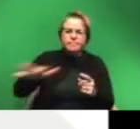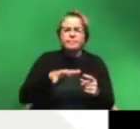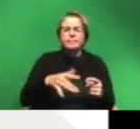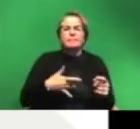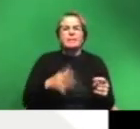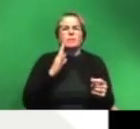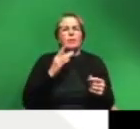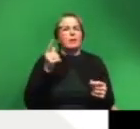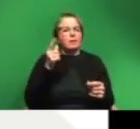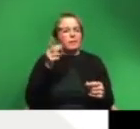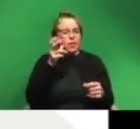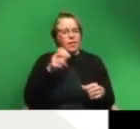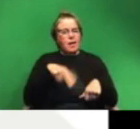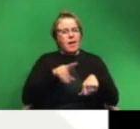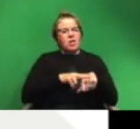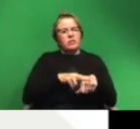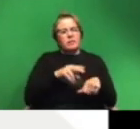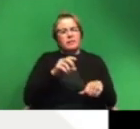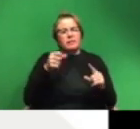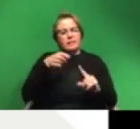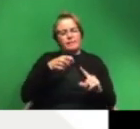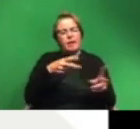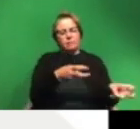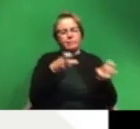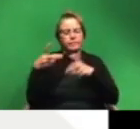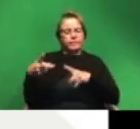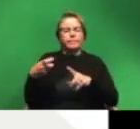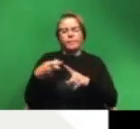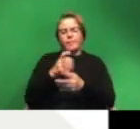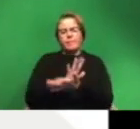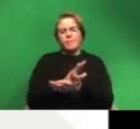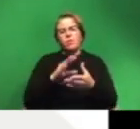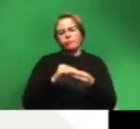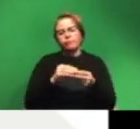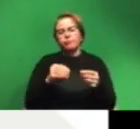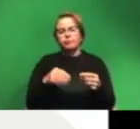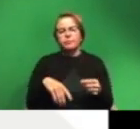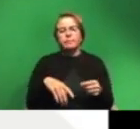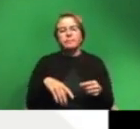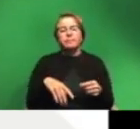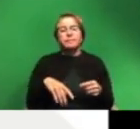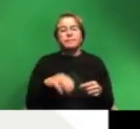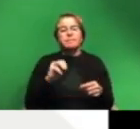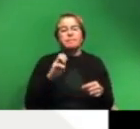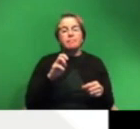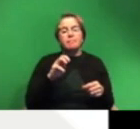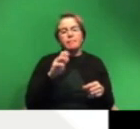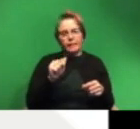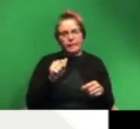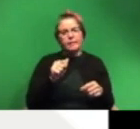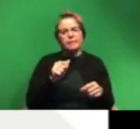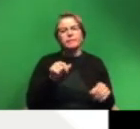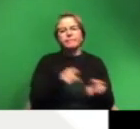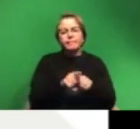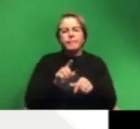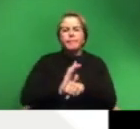naturalistic stimuli used i pulled this definition directly from paper and i'll just read it out to you it's essentially the or media such as movies